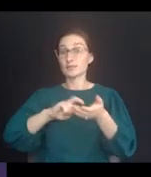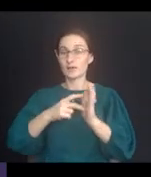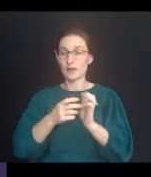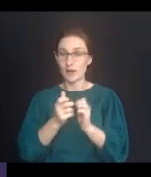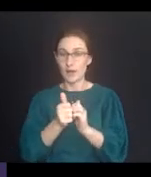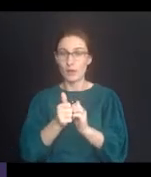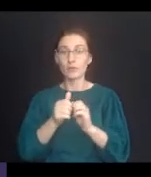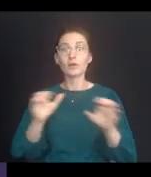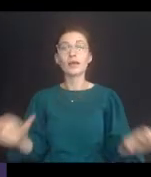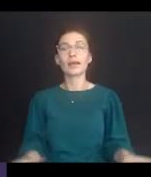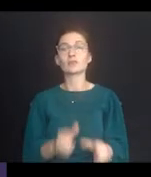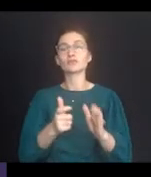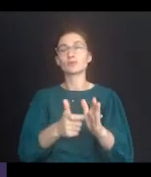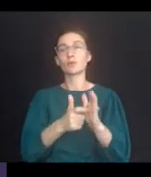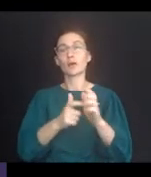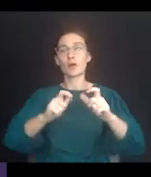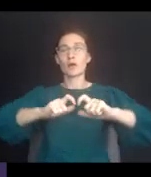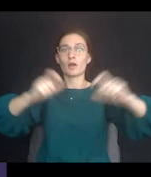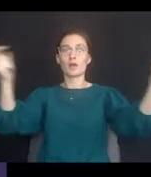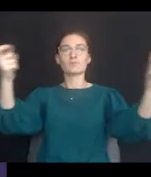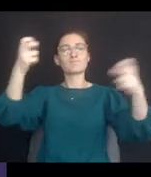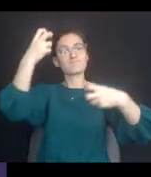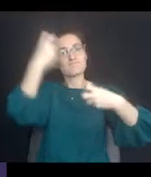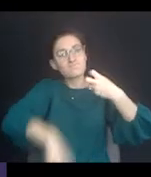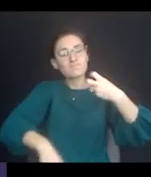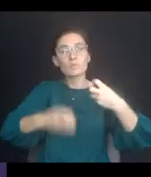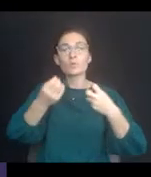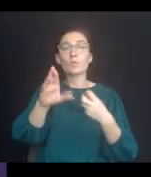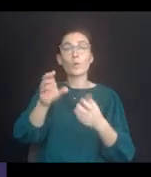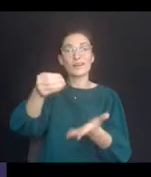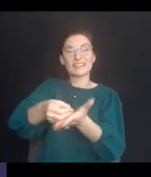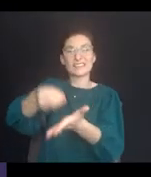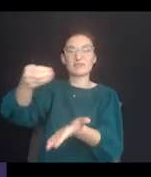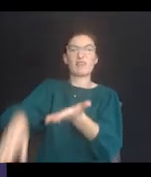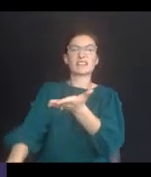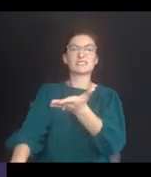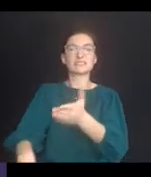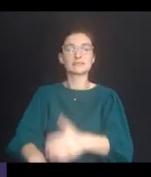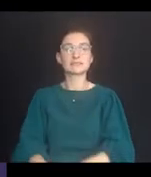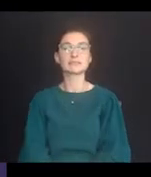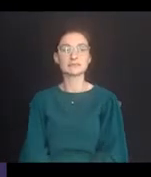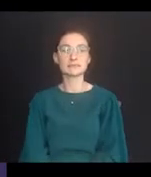burden is defined as an action requiring significant difficulty or expense.